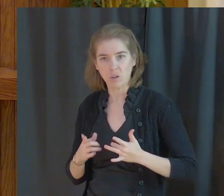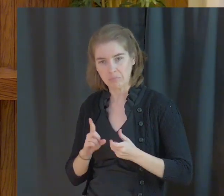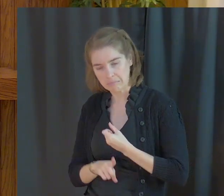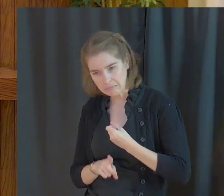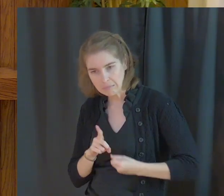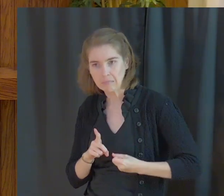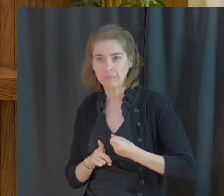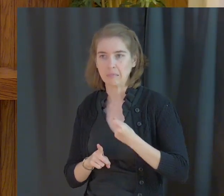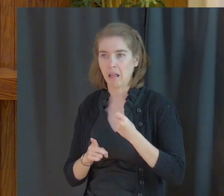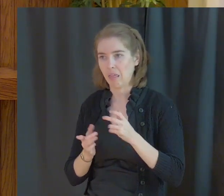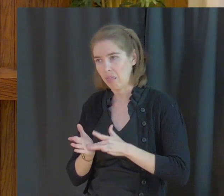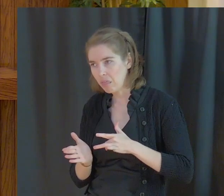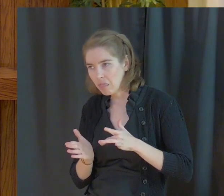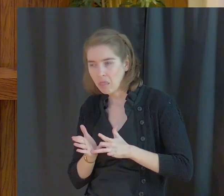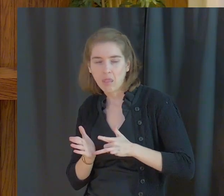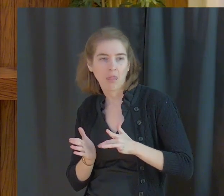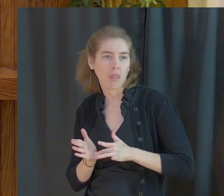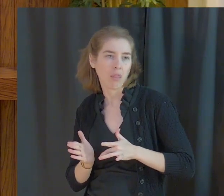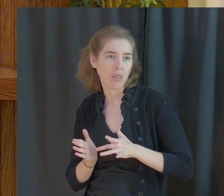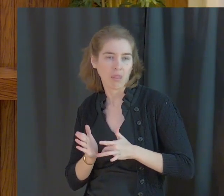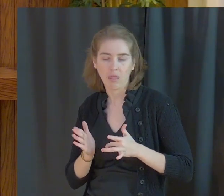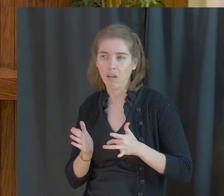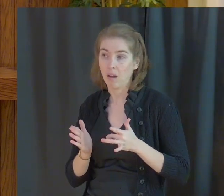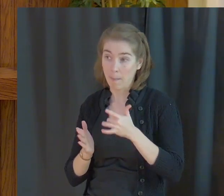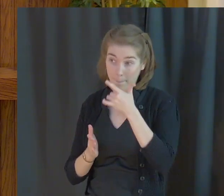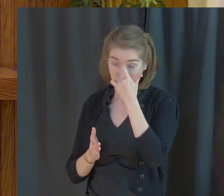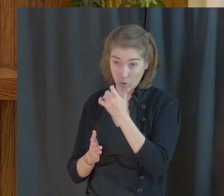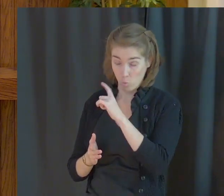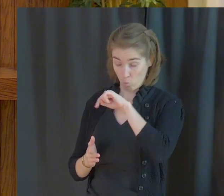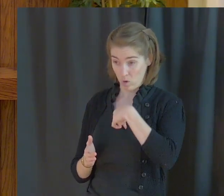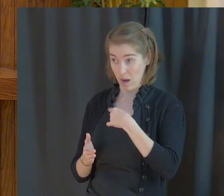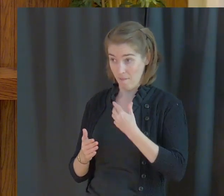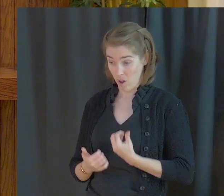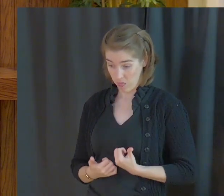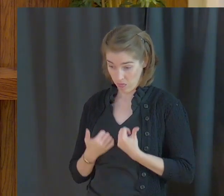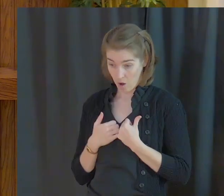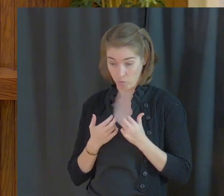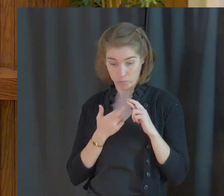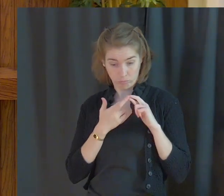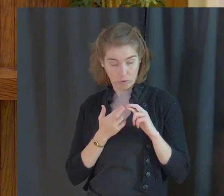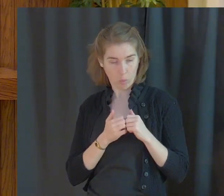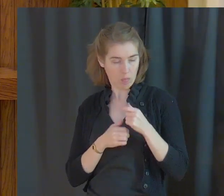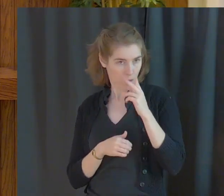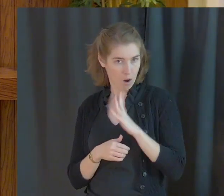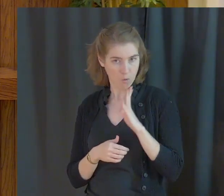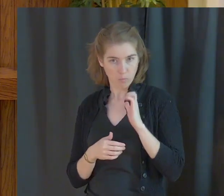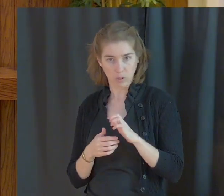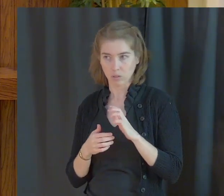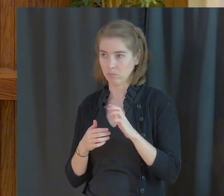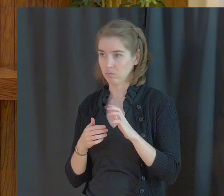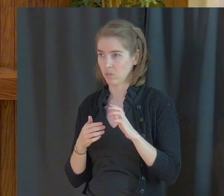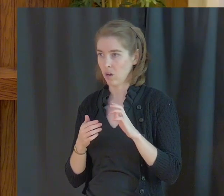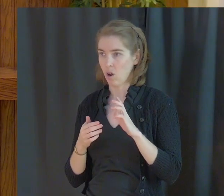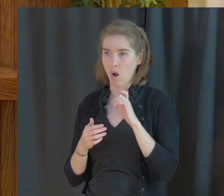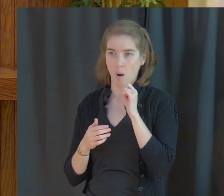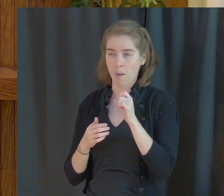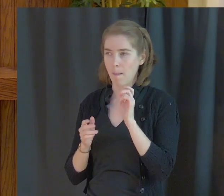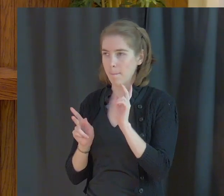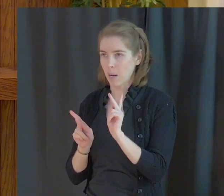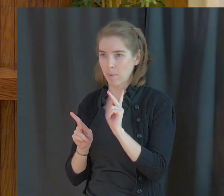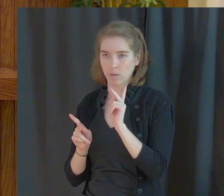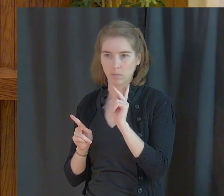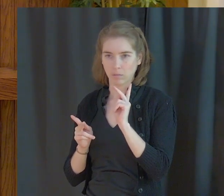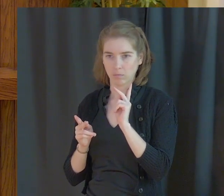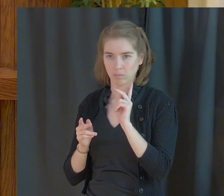and we're being taken advantage of, because we have our life in relationship with God, we get passed over for promotions at work,